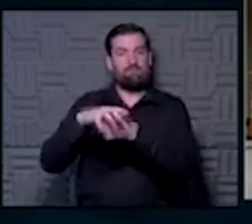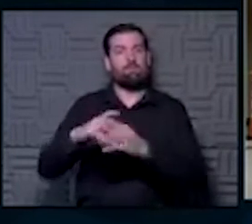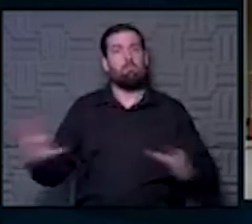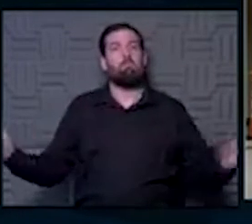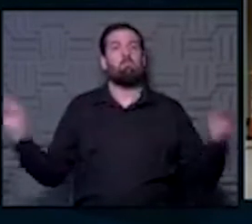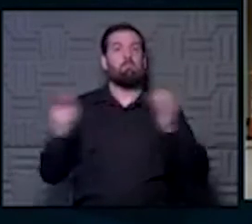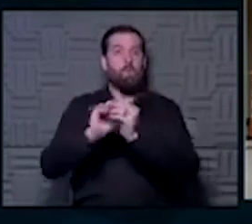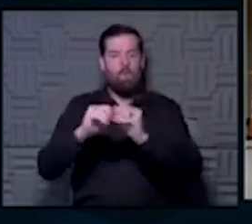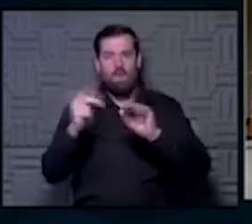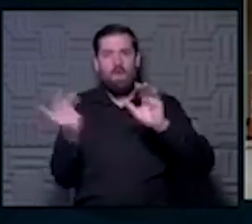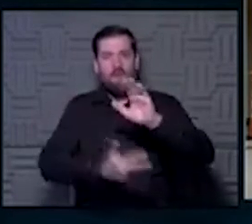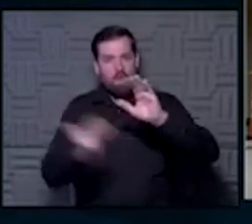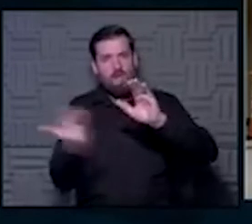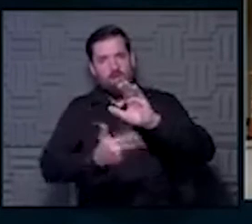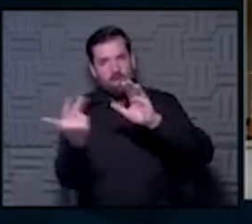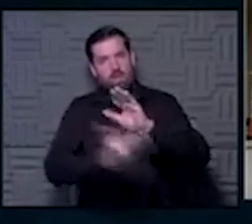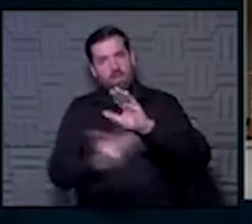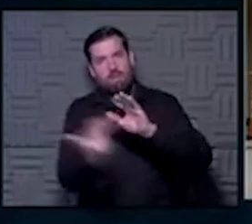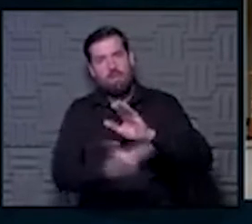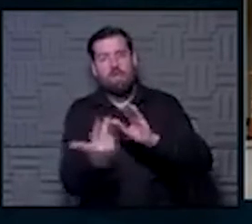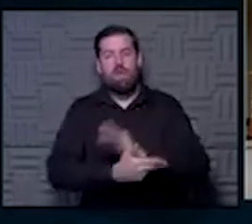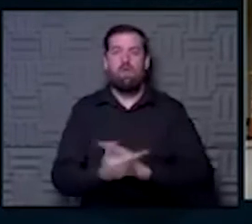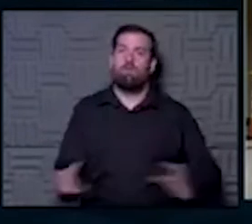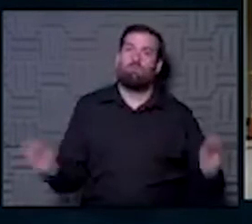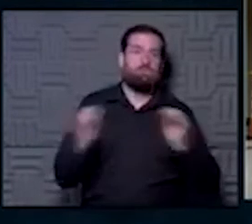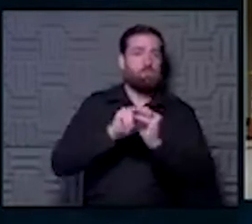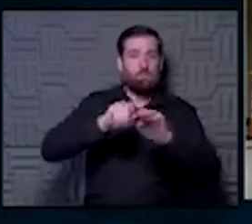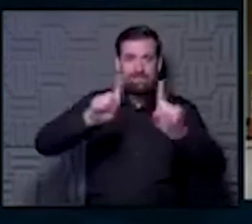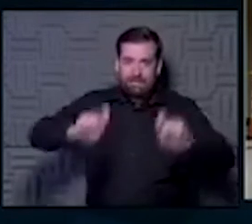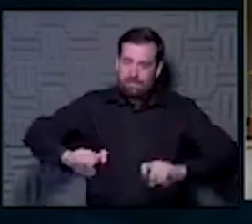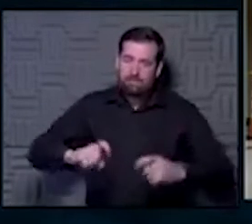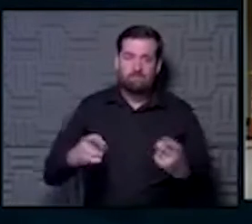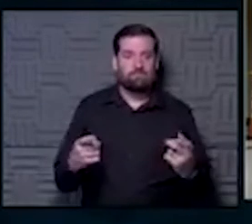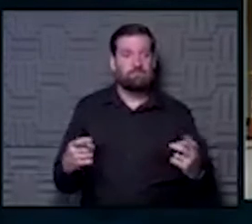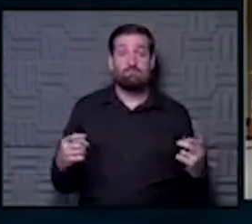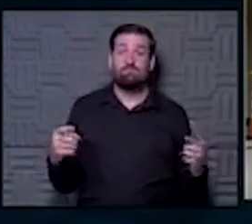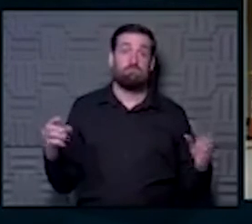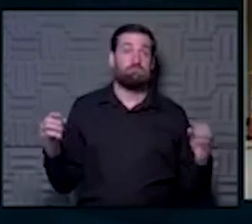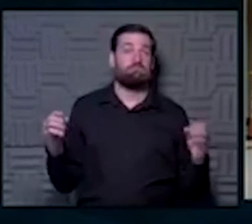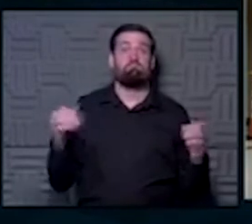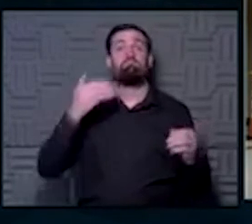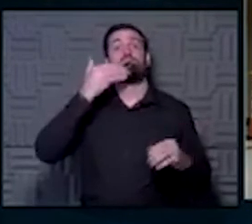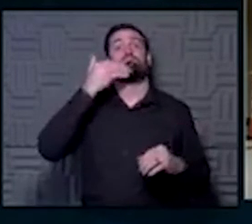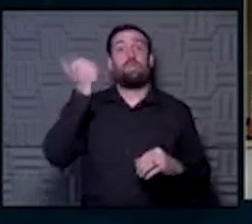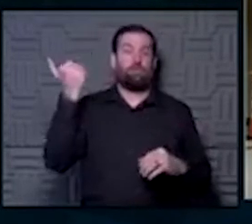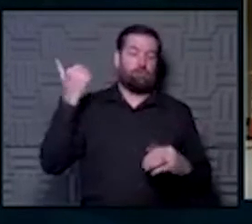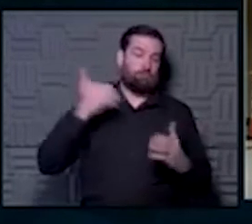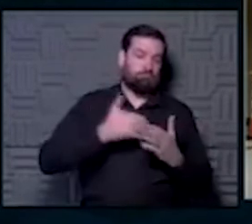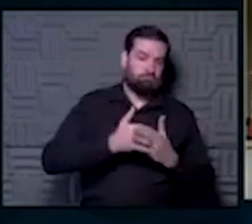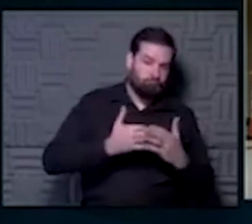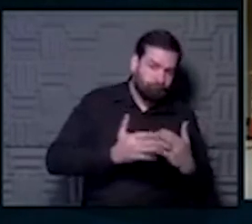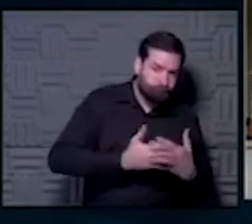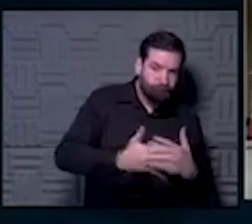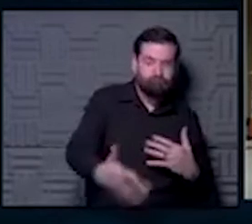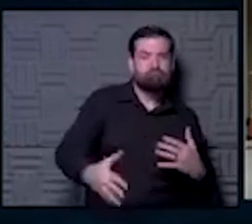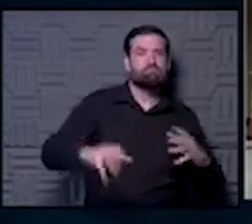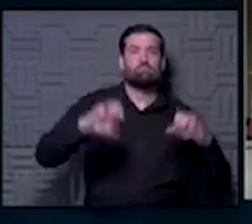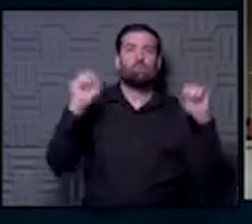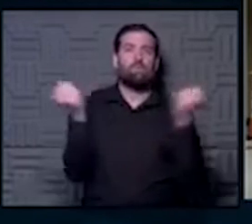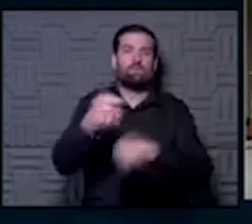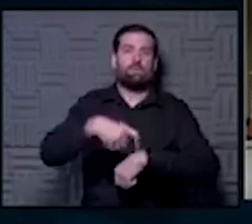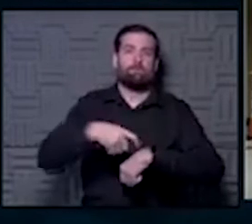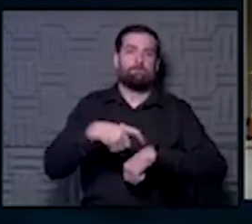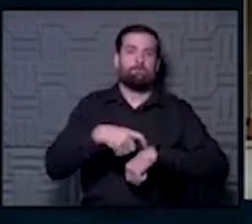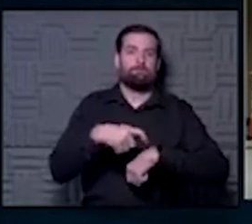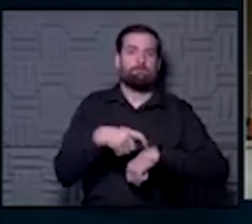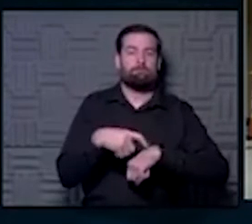volume through. We can get more people through to get tested at once. This is also going to work significantly better as we go into the winter months because we